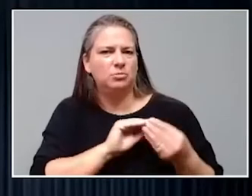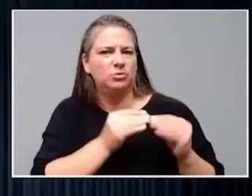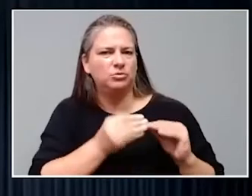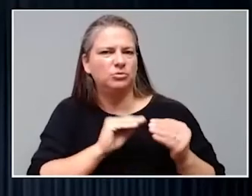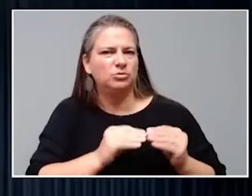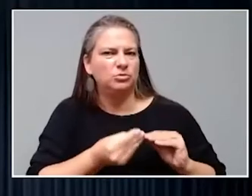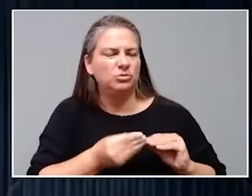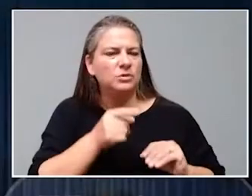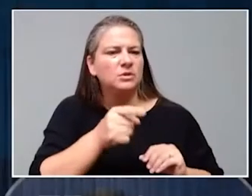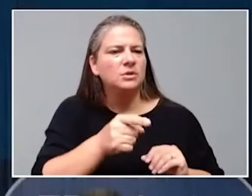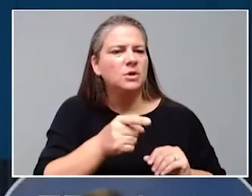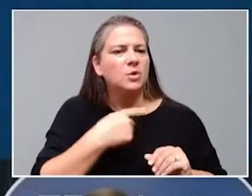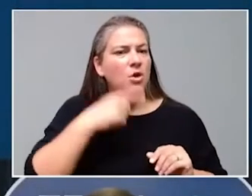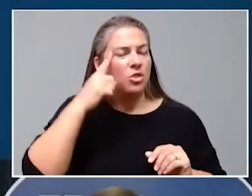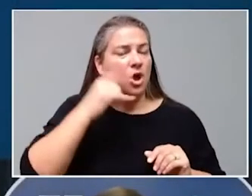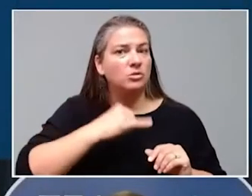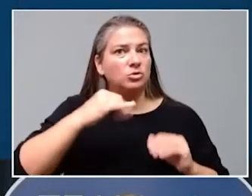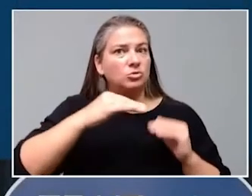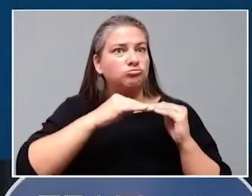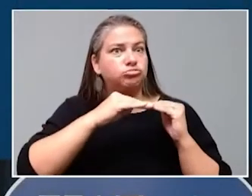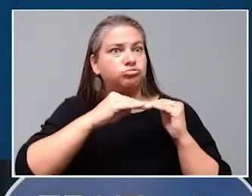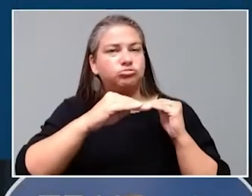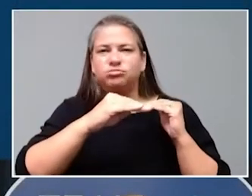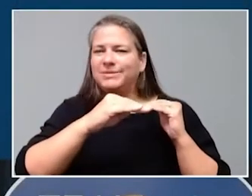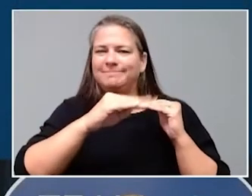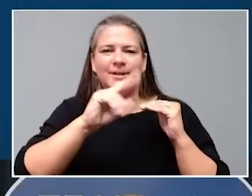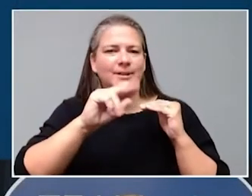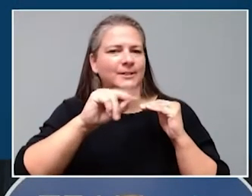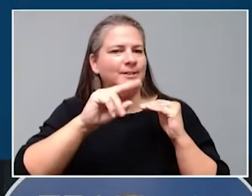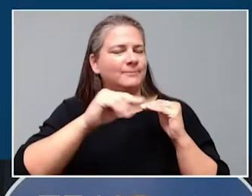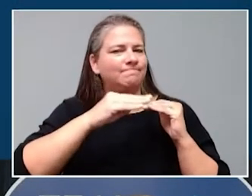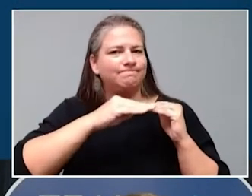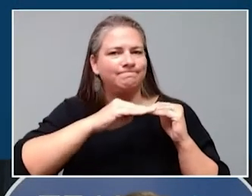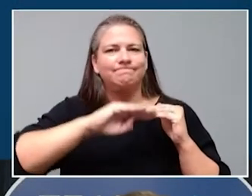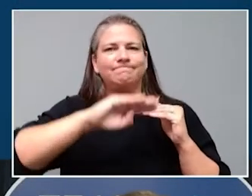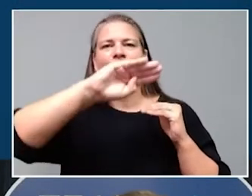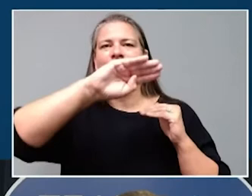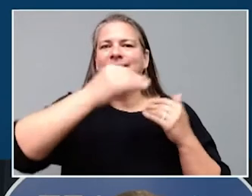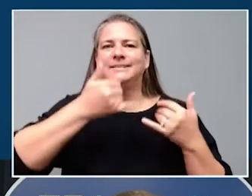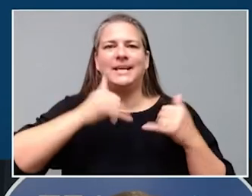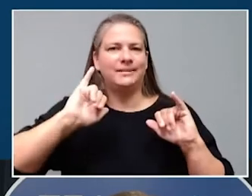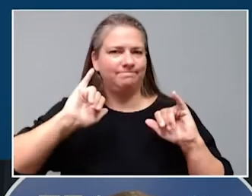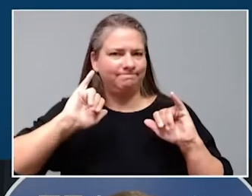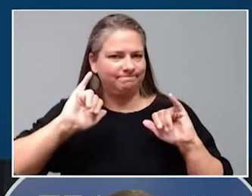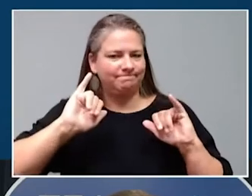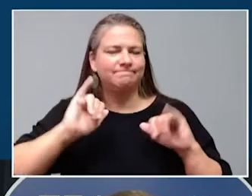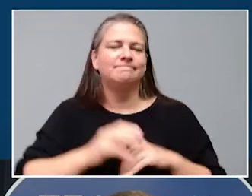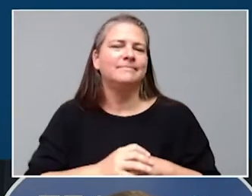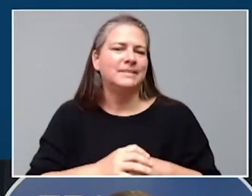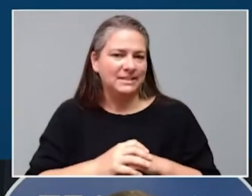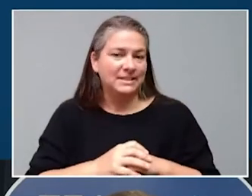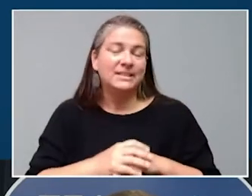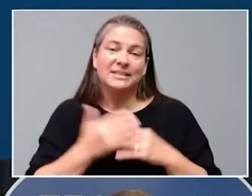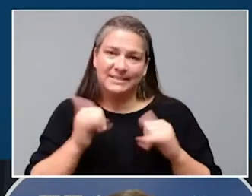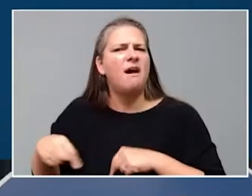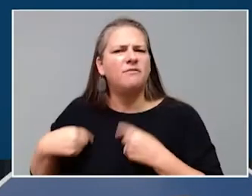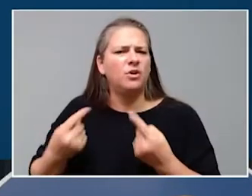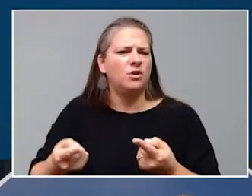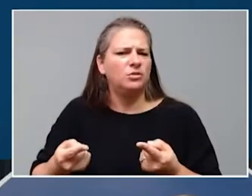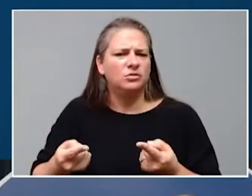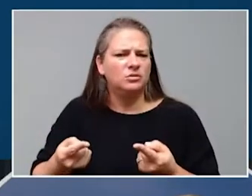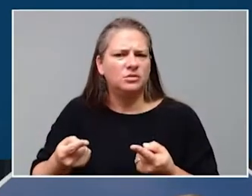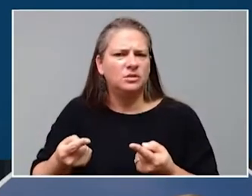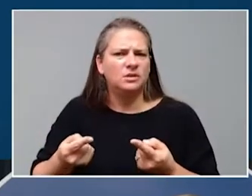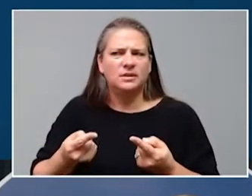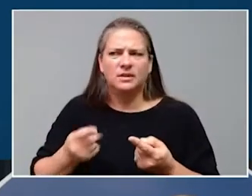Kentucky continues to set new records for COVID-19 infections, hospitalizations, ICU admissions, and ventilator use each